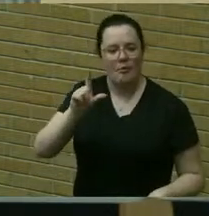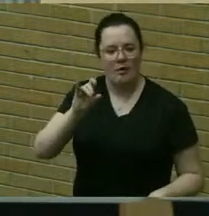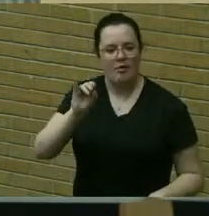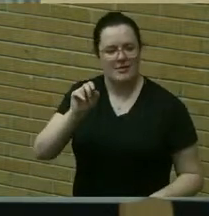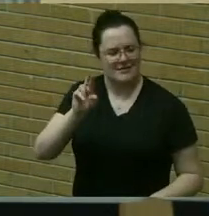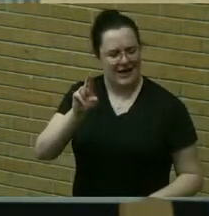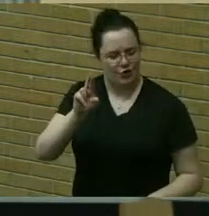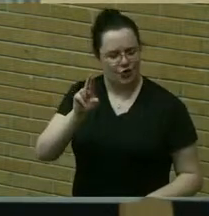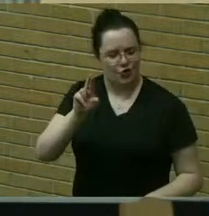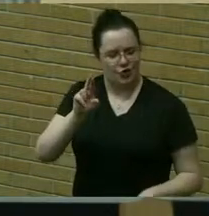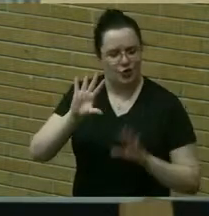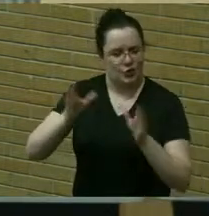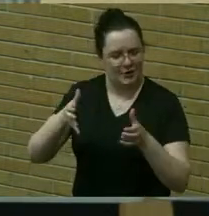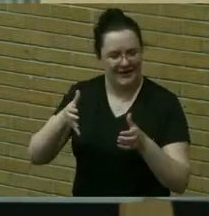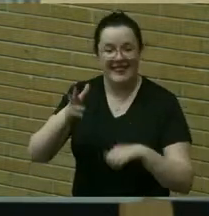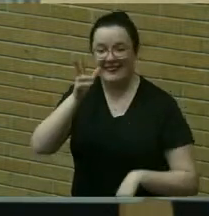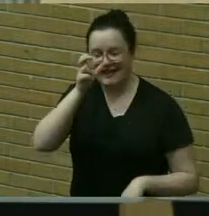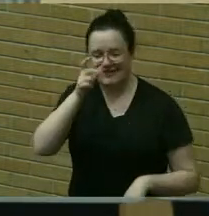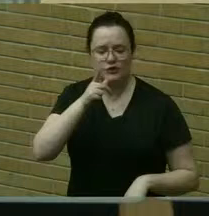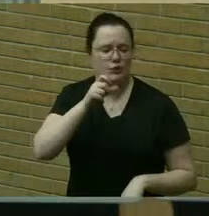insects that love them